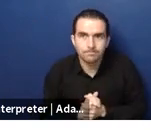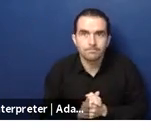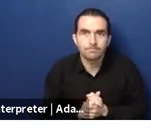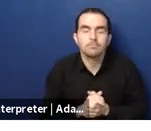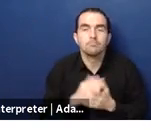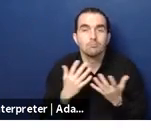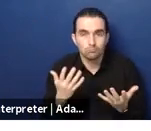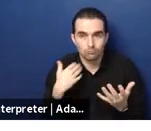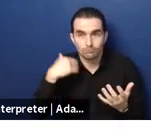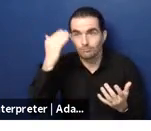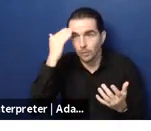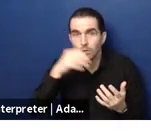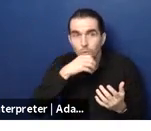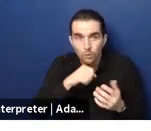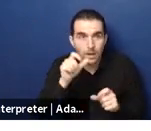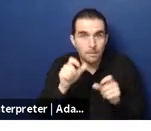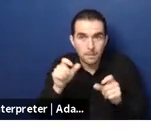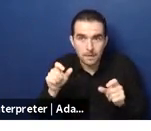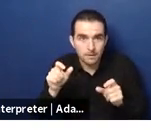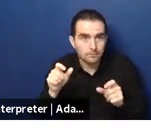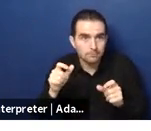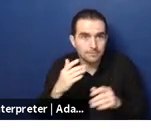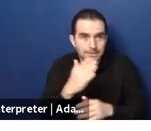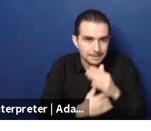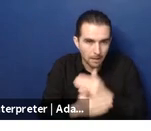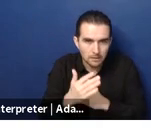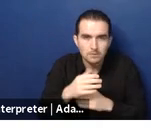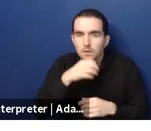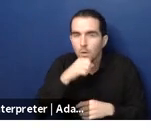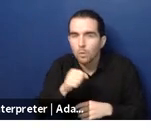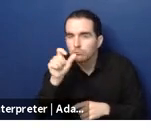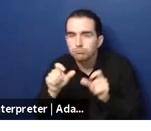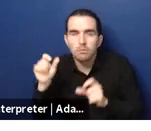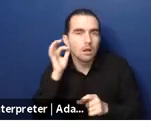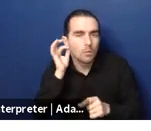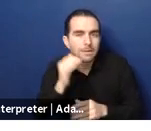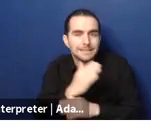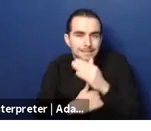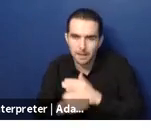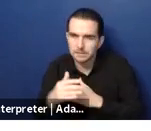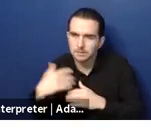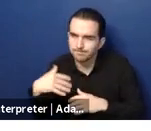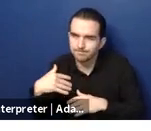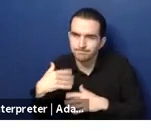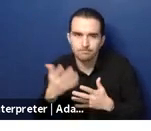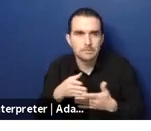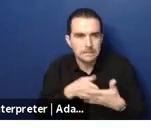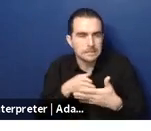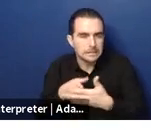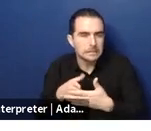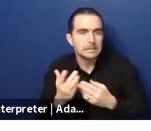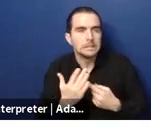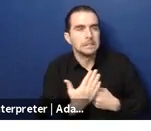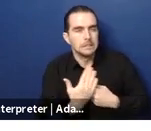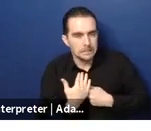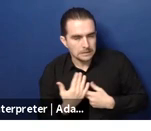you know to be honest most the majority of countries in the region they're still sort of fairly fairly young and about half of